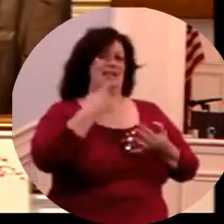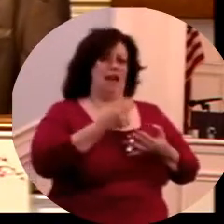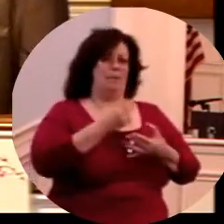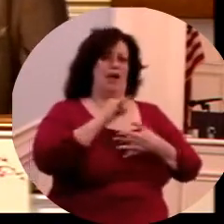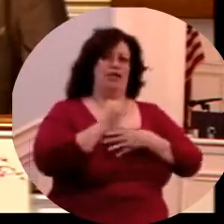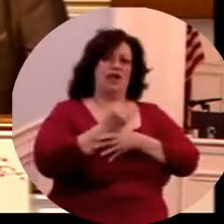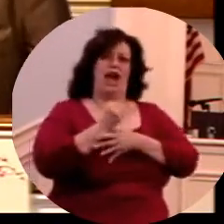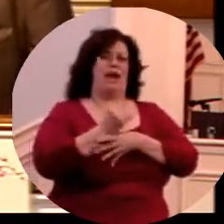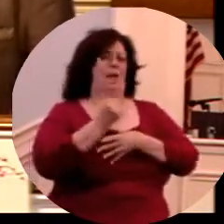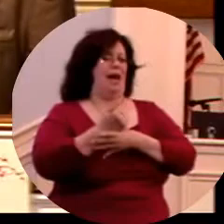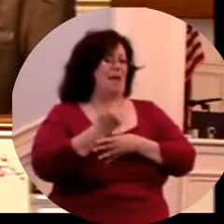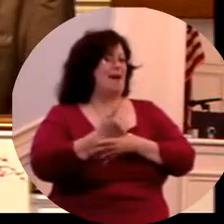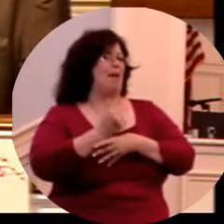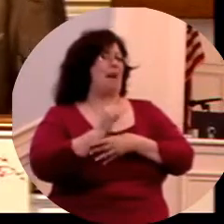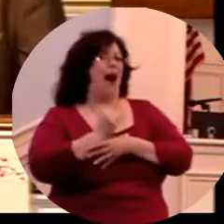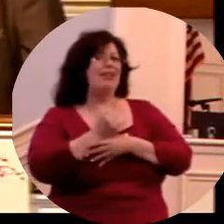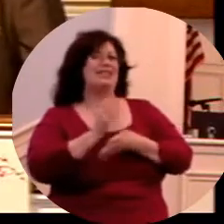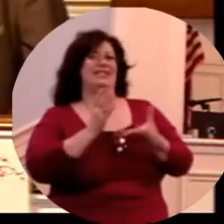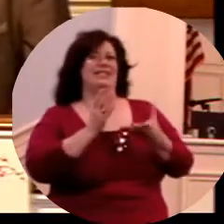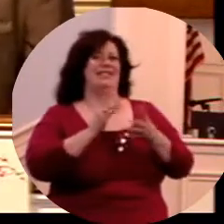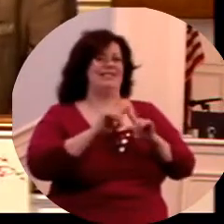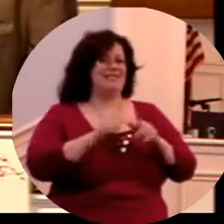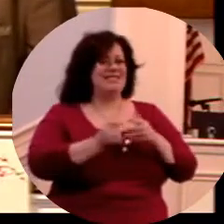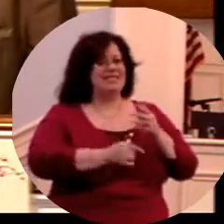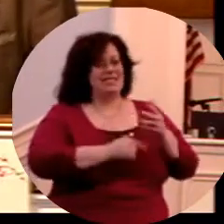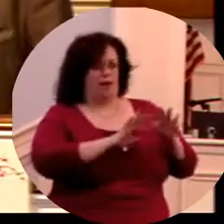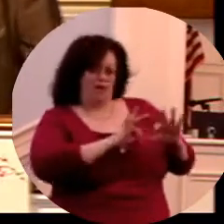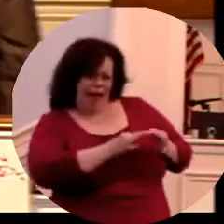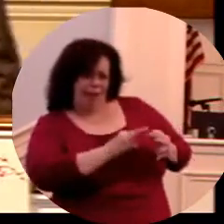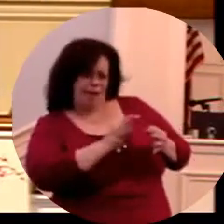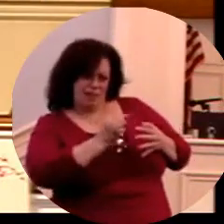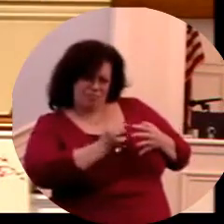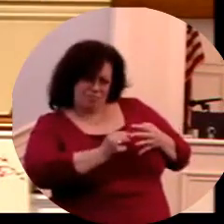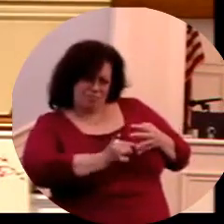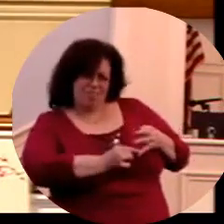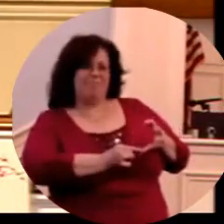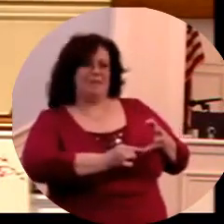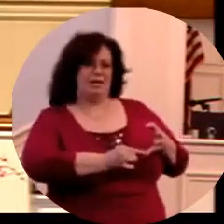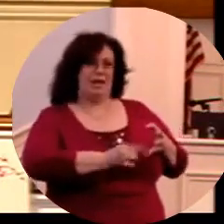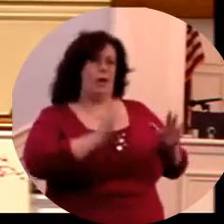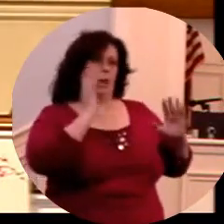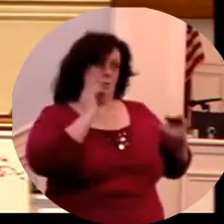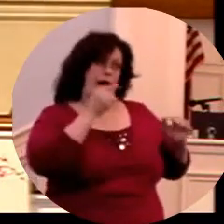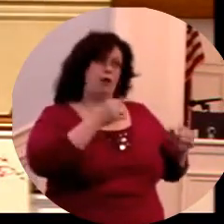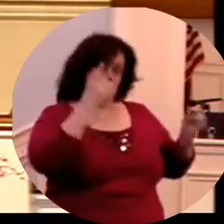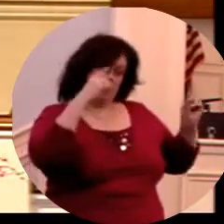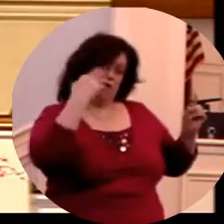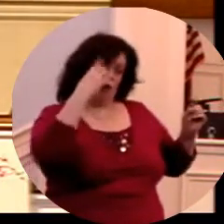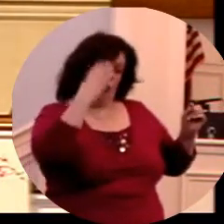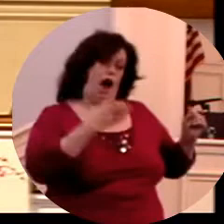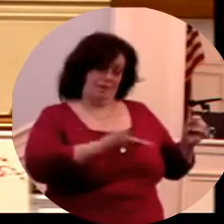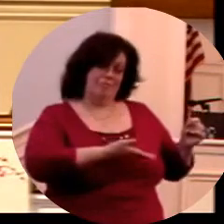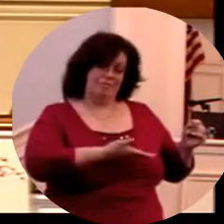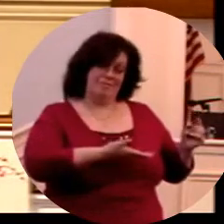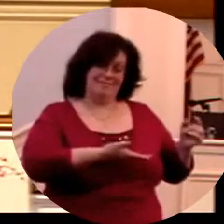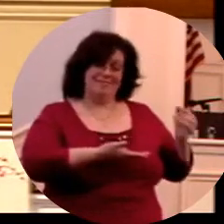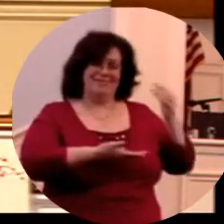and about Isaac and about Abraham. let me tell you about it. Hey, listen, there's something expected of you.